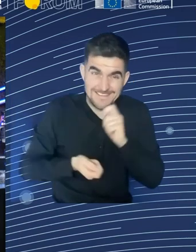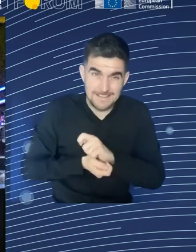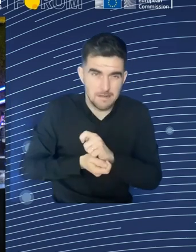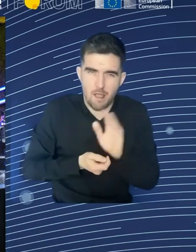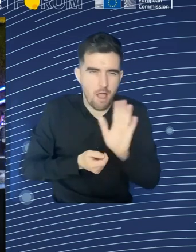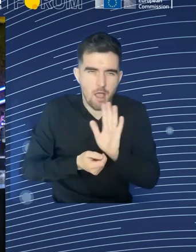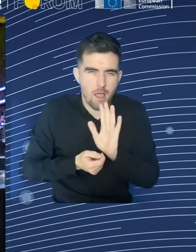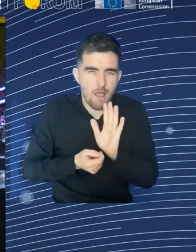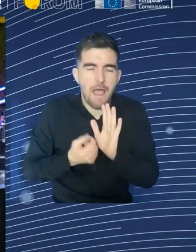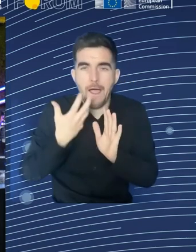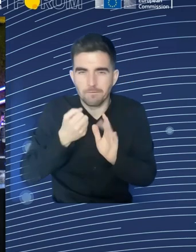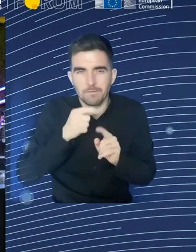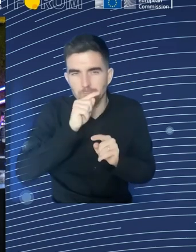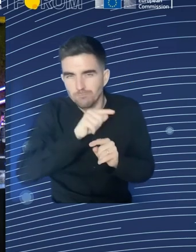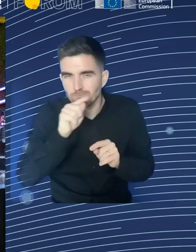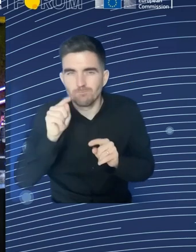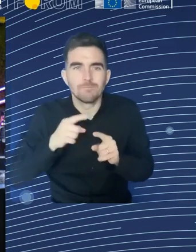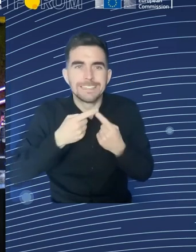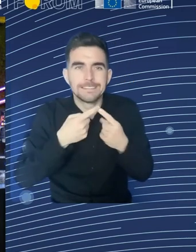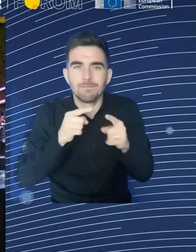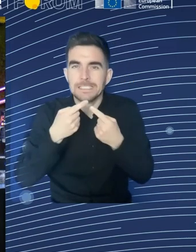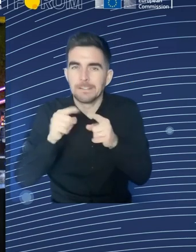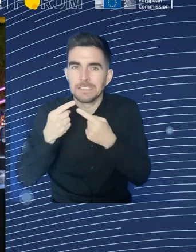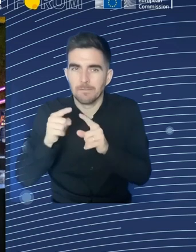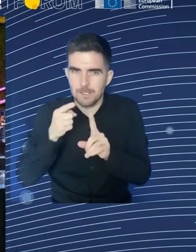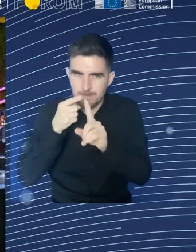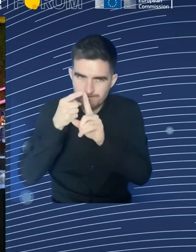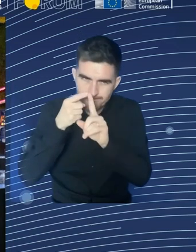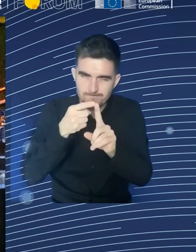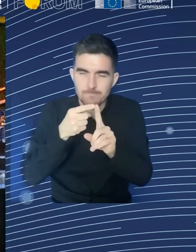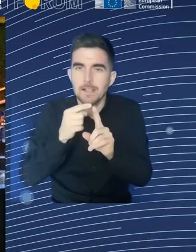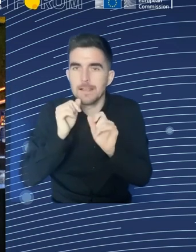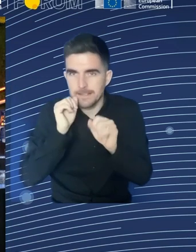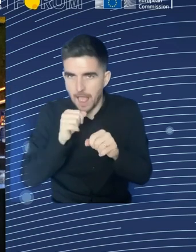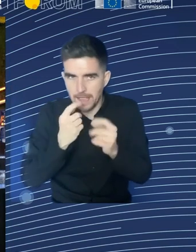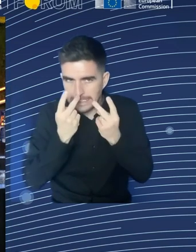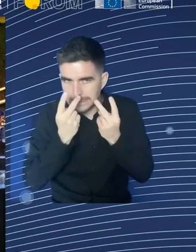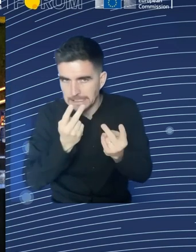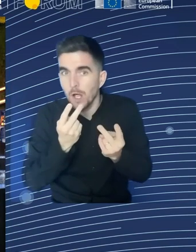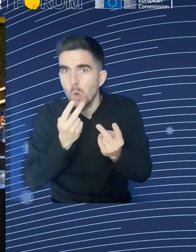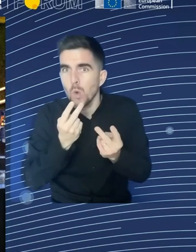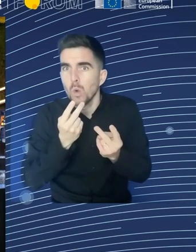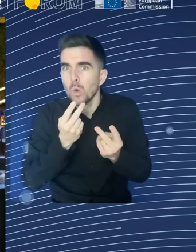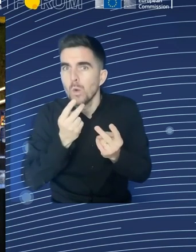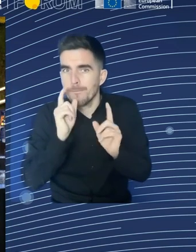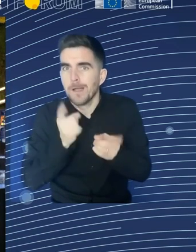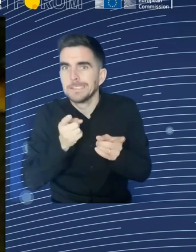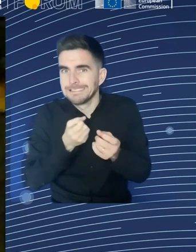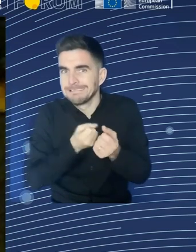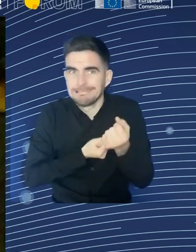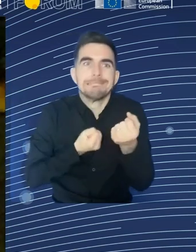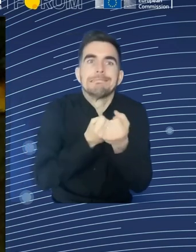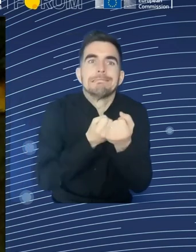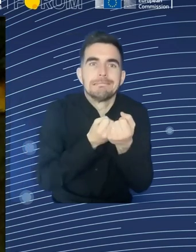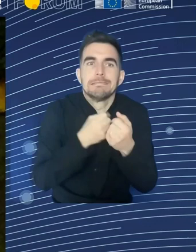need to do, I think, is basically to ensure that the social protection system that we already have in Europe, in